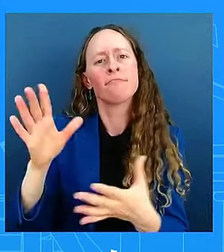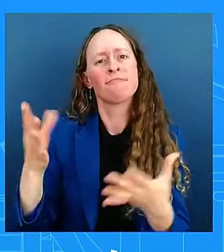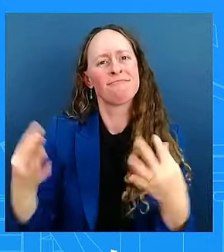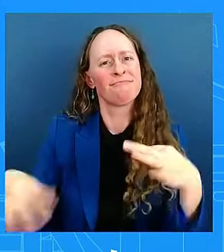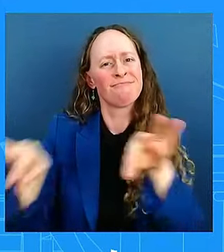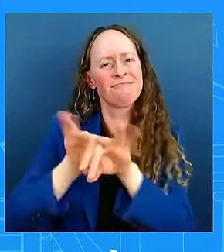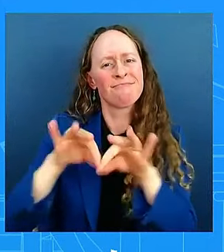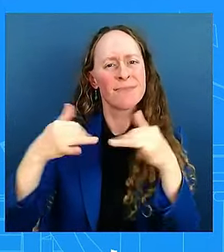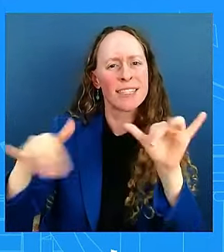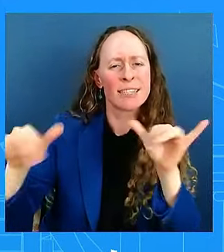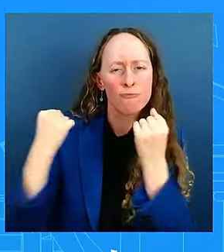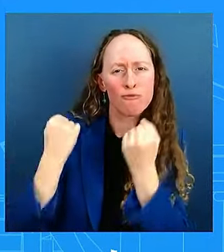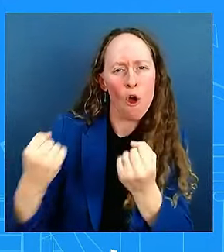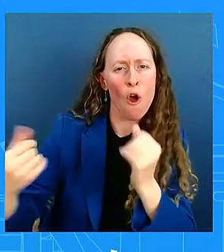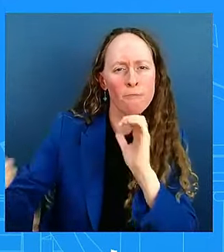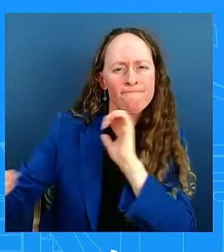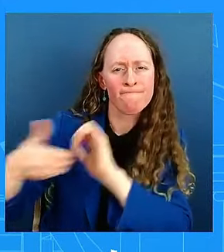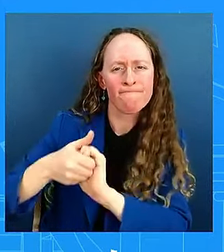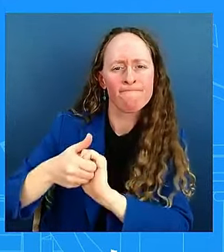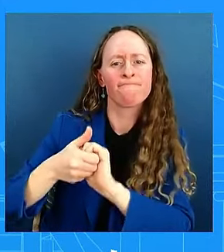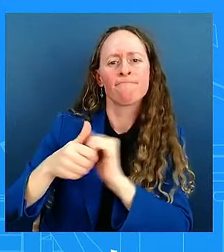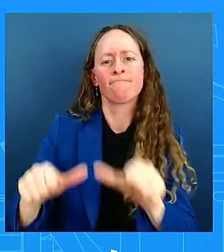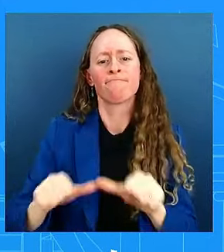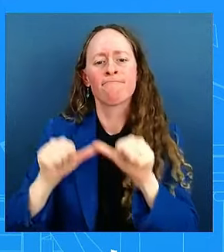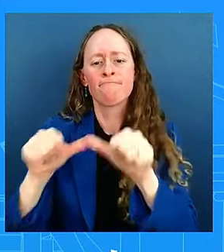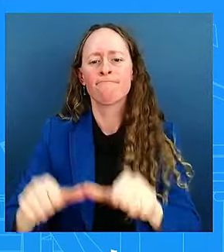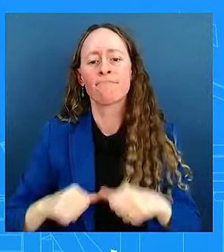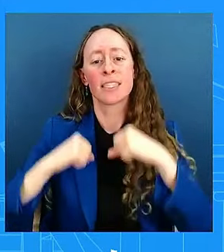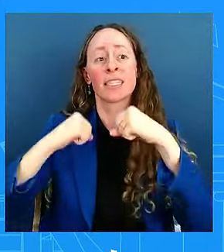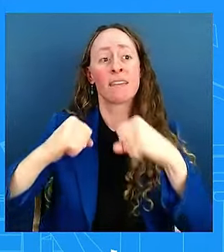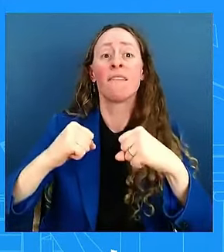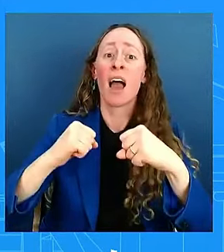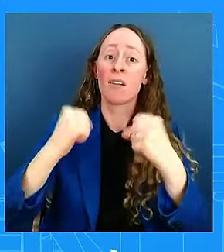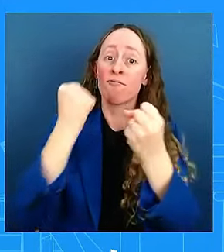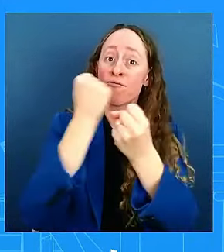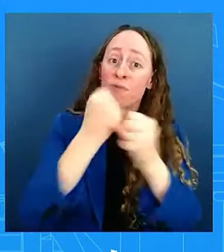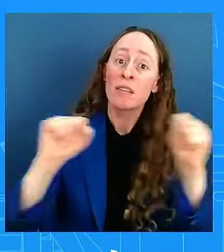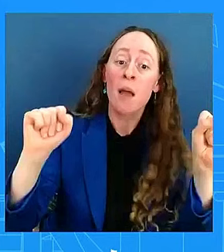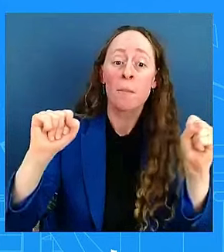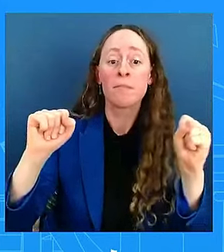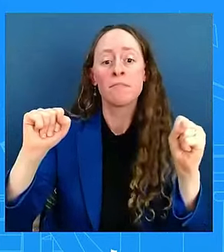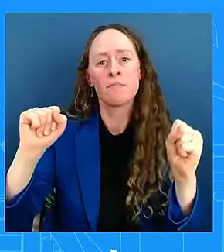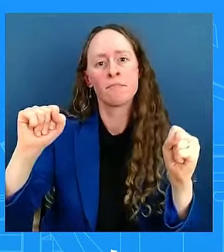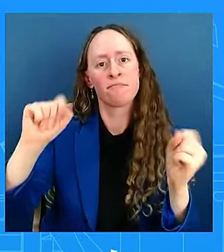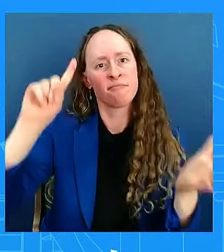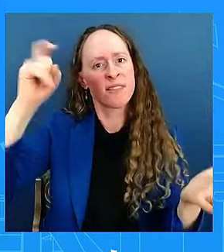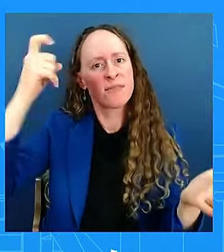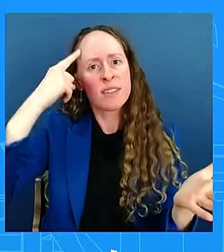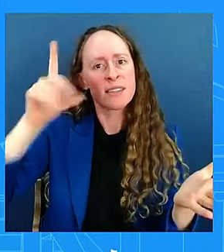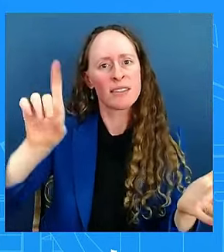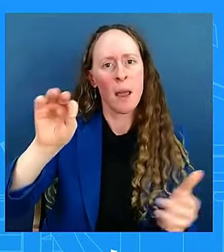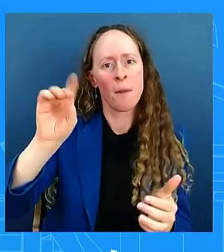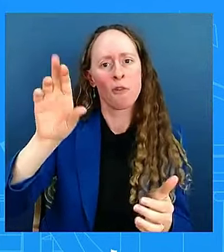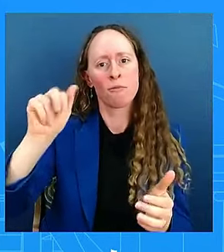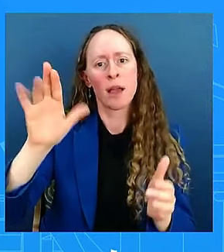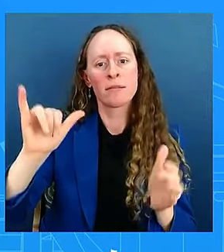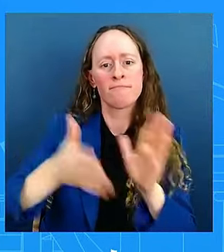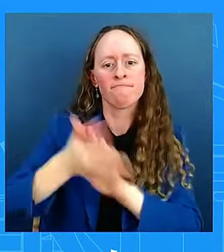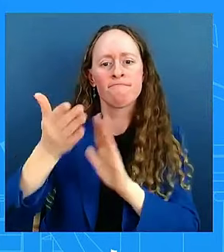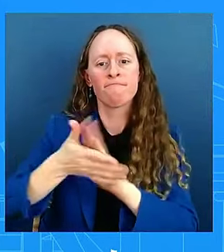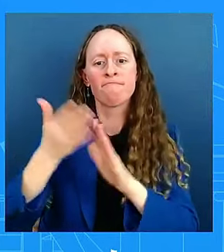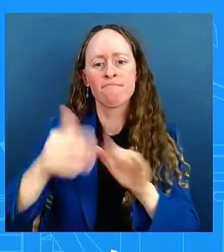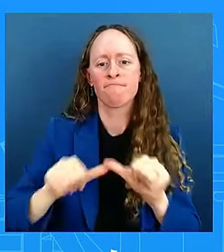of freedom and democracy has never resonated more in Europe, Africa, and beyond. President Biden has made